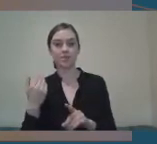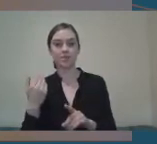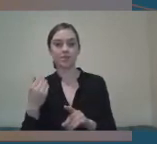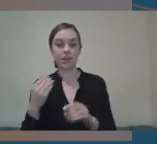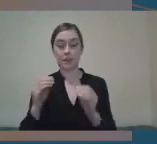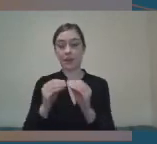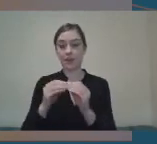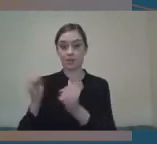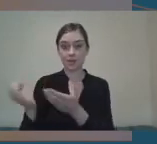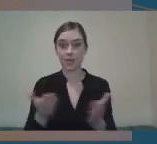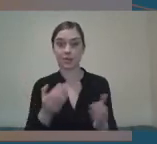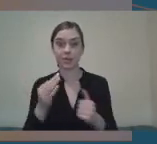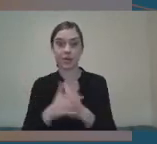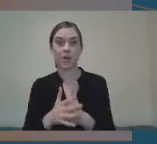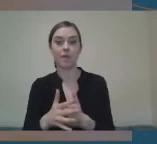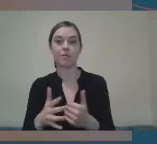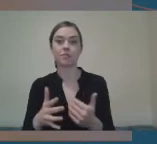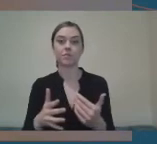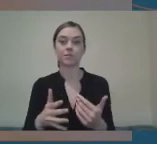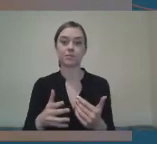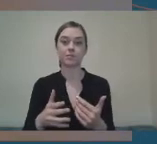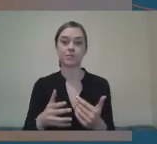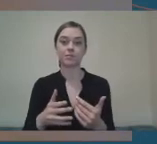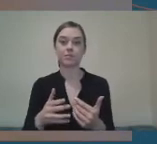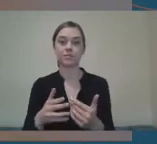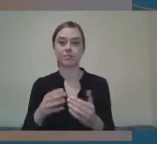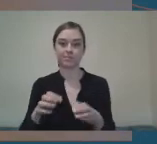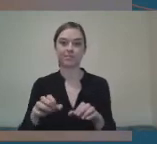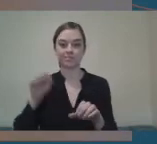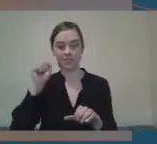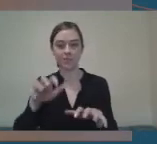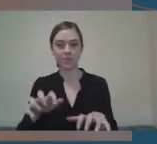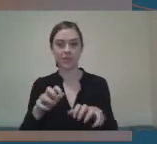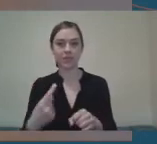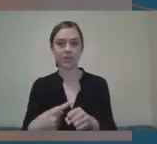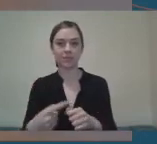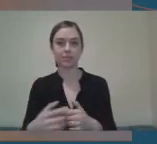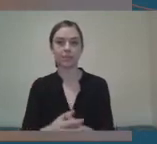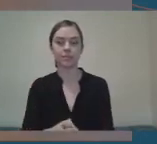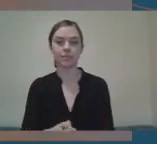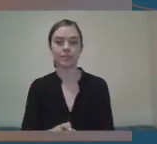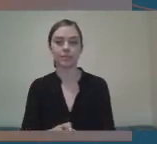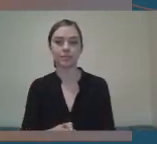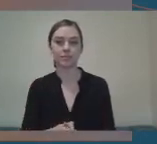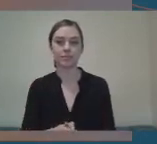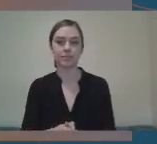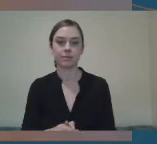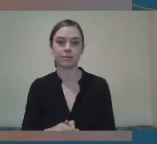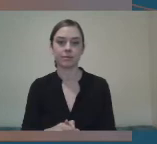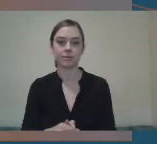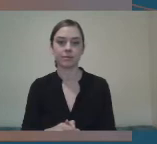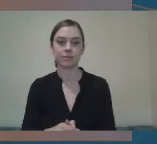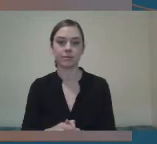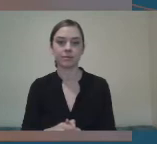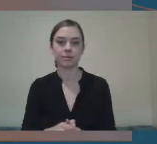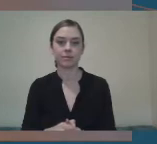of opportunities and exercise activities in terms of printing. So, you know,